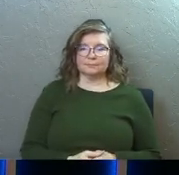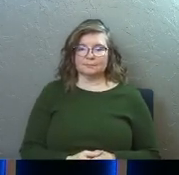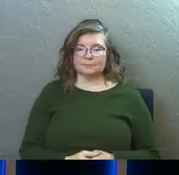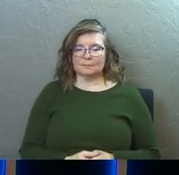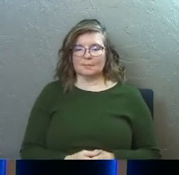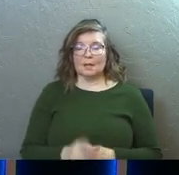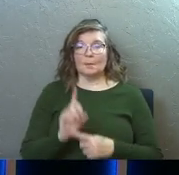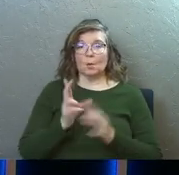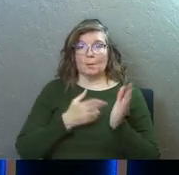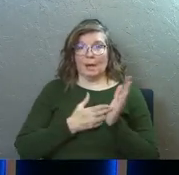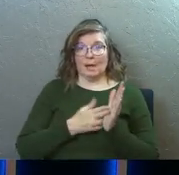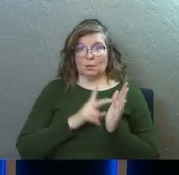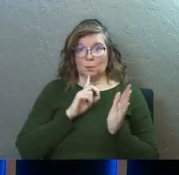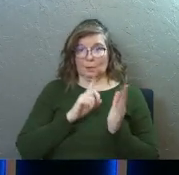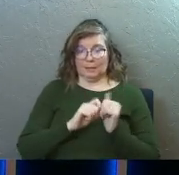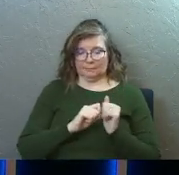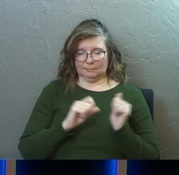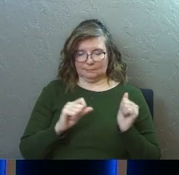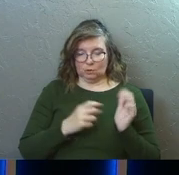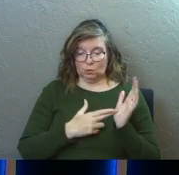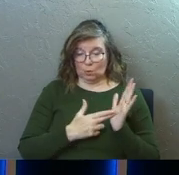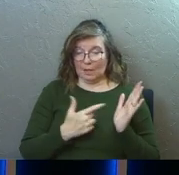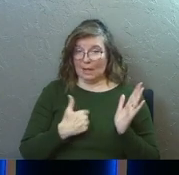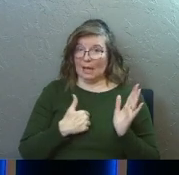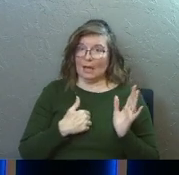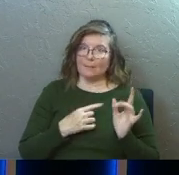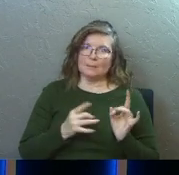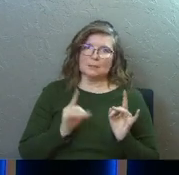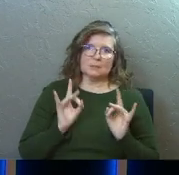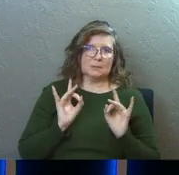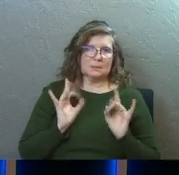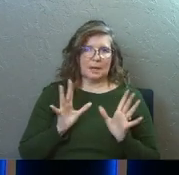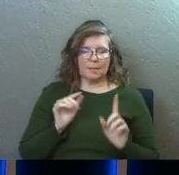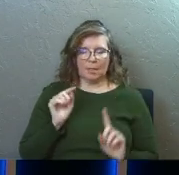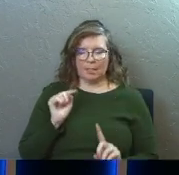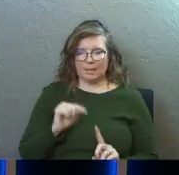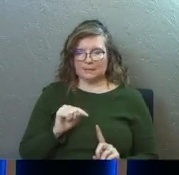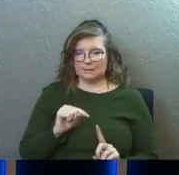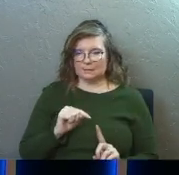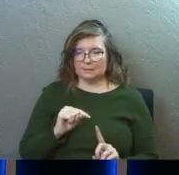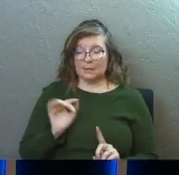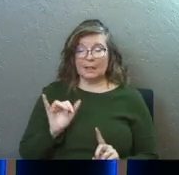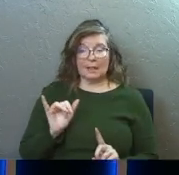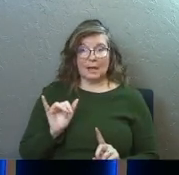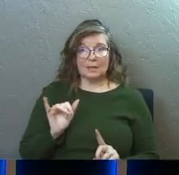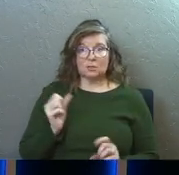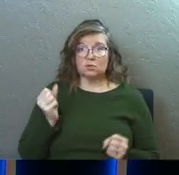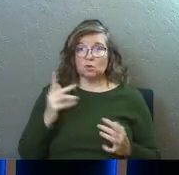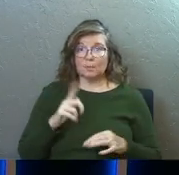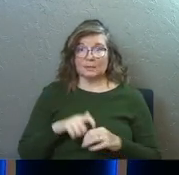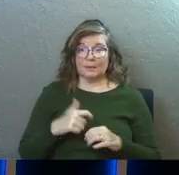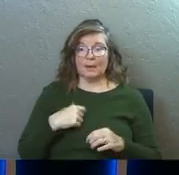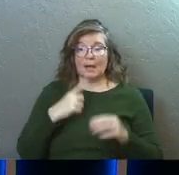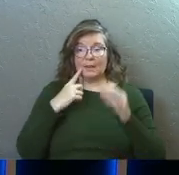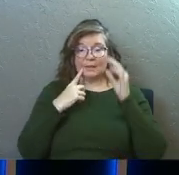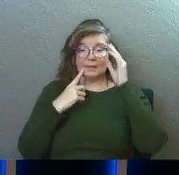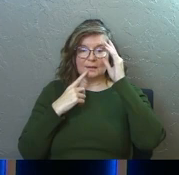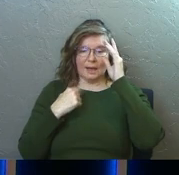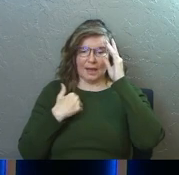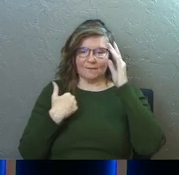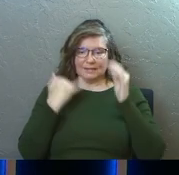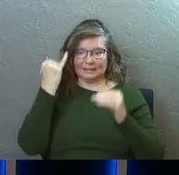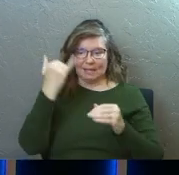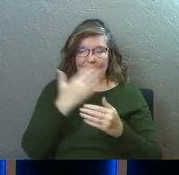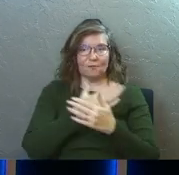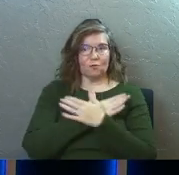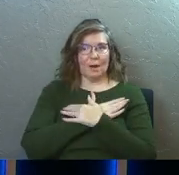A moment of honesty, just real quick again, is that truthfully, I'm terrible at this, okay? Like so many times, I think I've got this